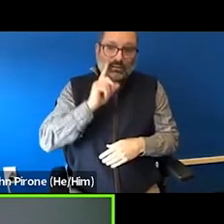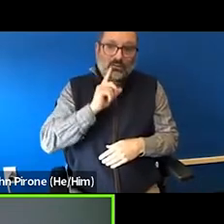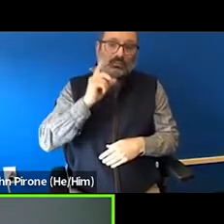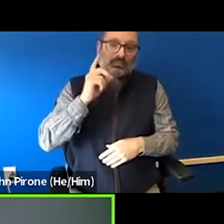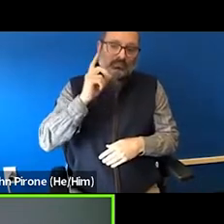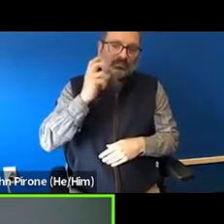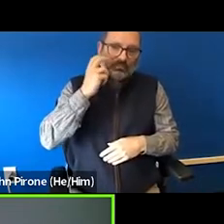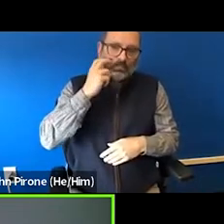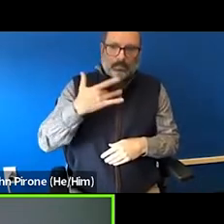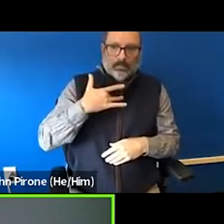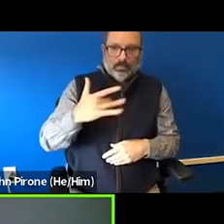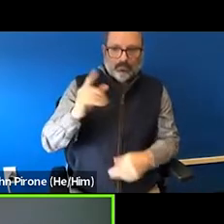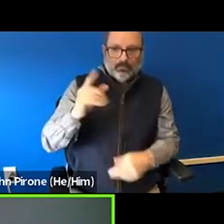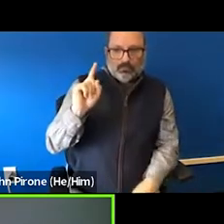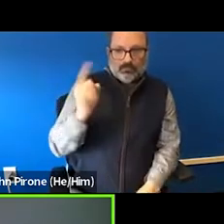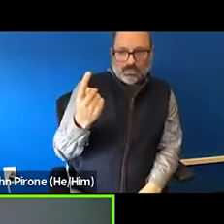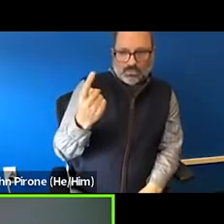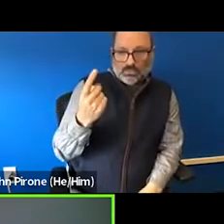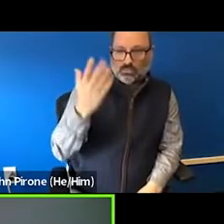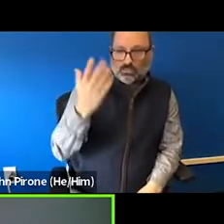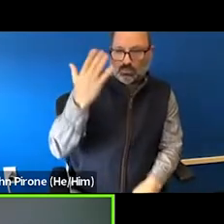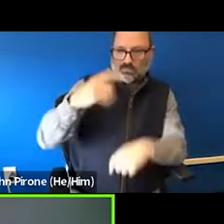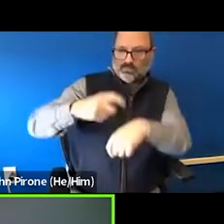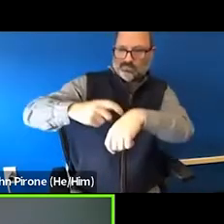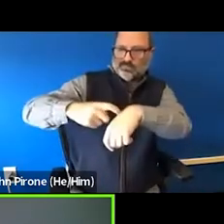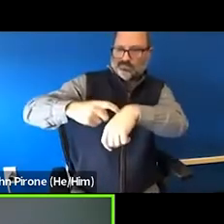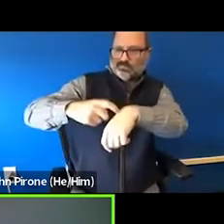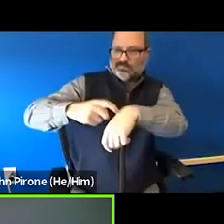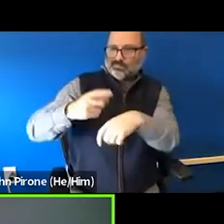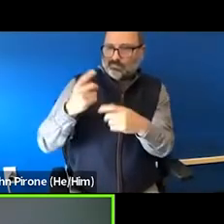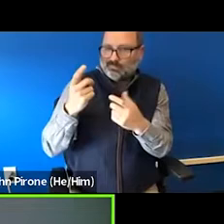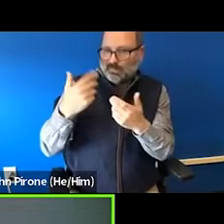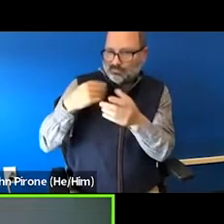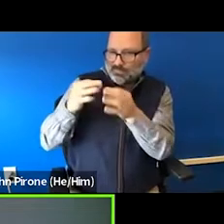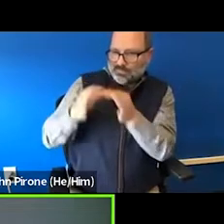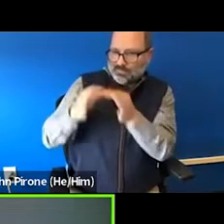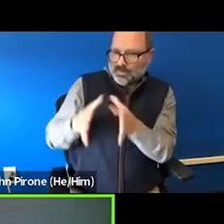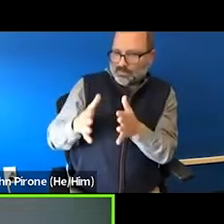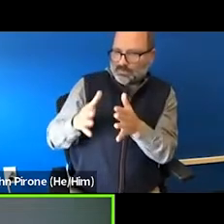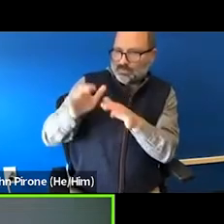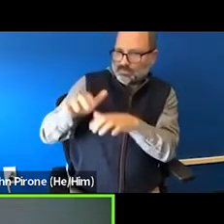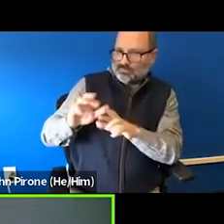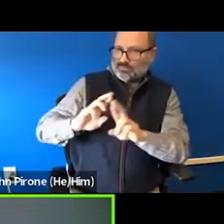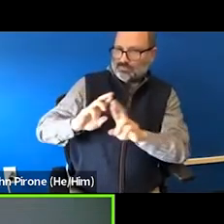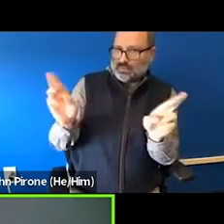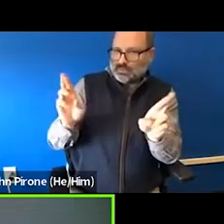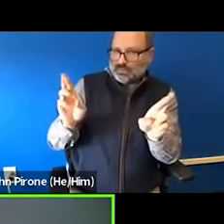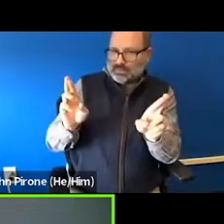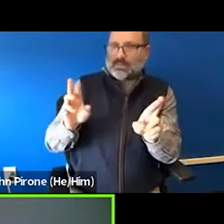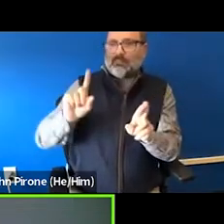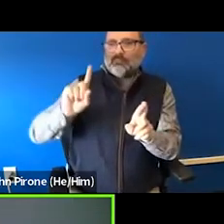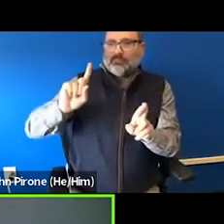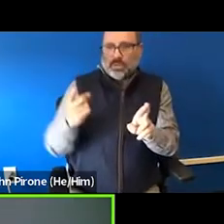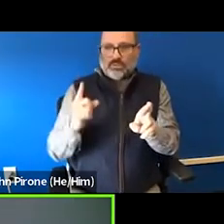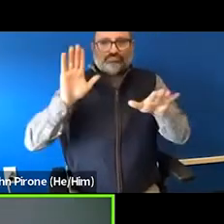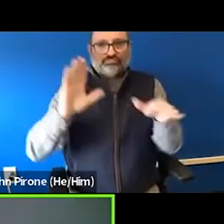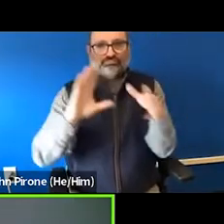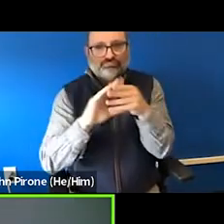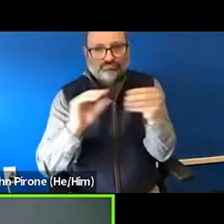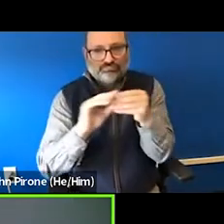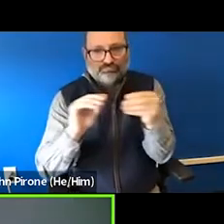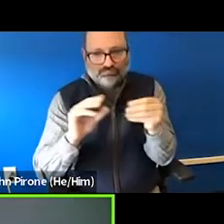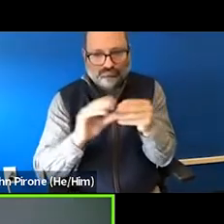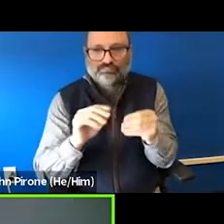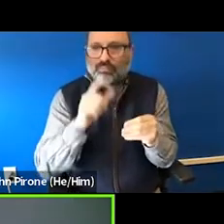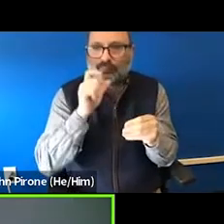hearing where deaf or hard of hearing or deaf-blind individuals, you know, would be attending, yes, you have to